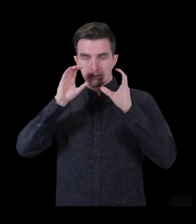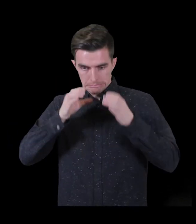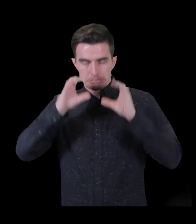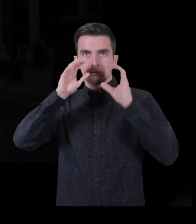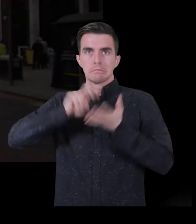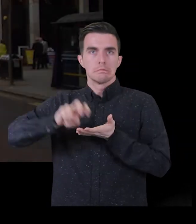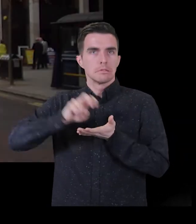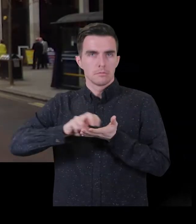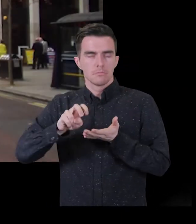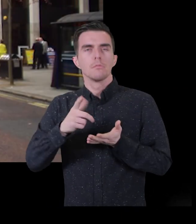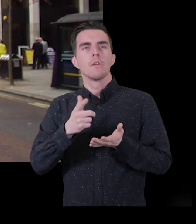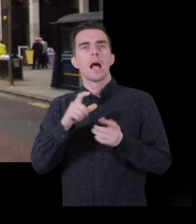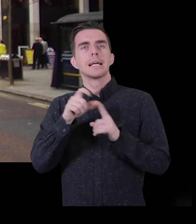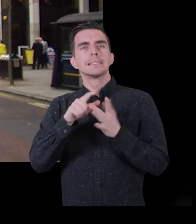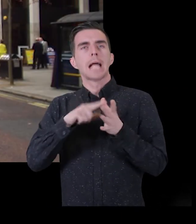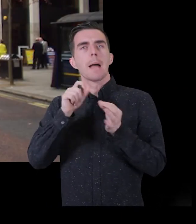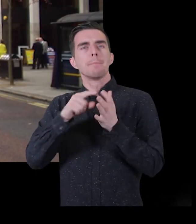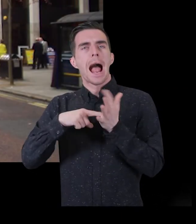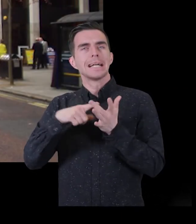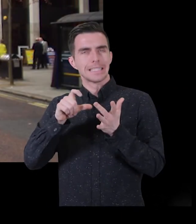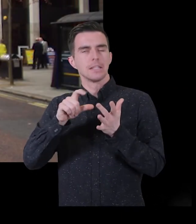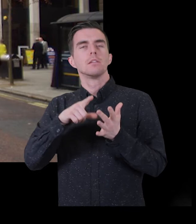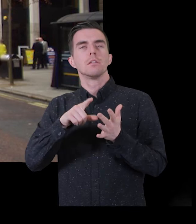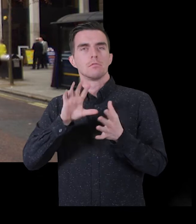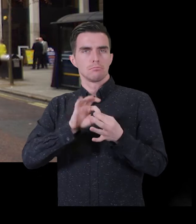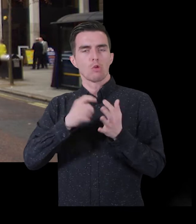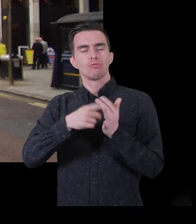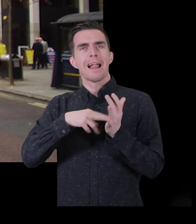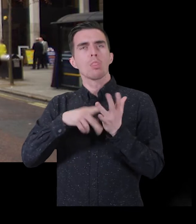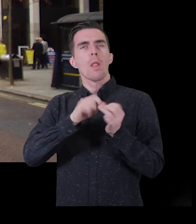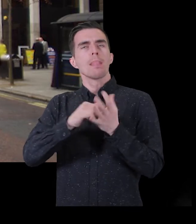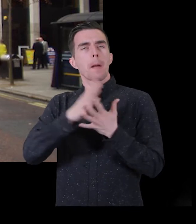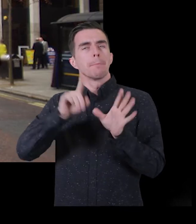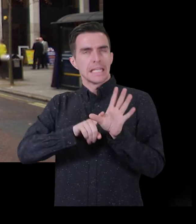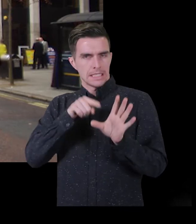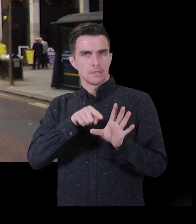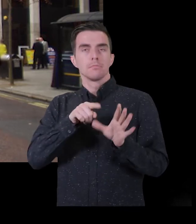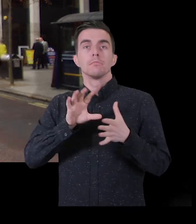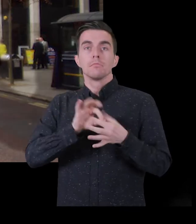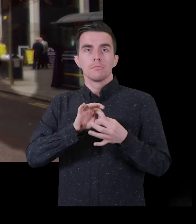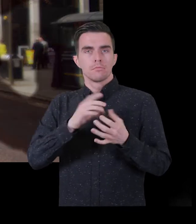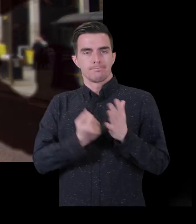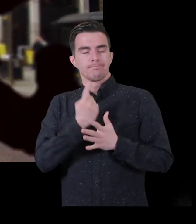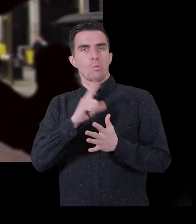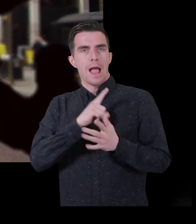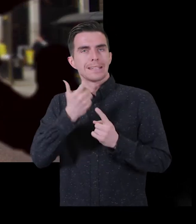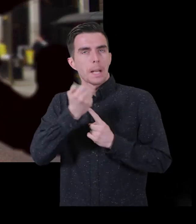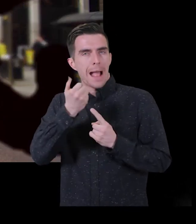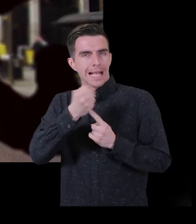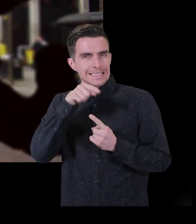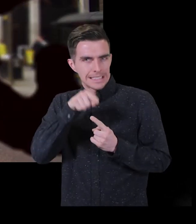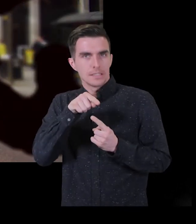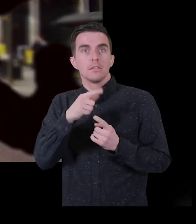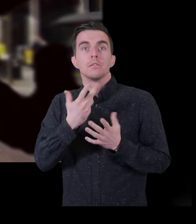Diabetic retinopathy. This is caused by diabetes and results in patchy vision. This can make it difficult to see